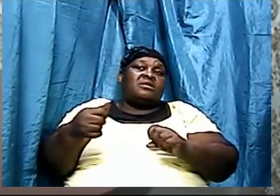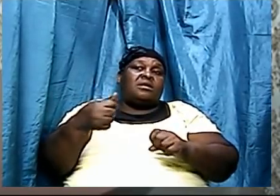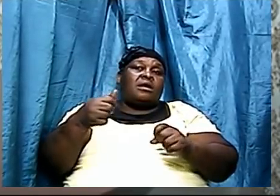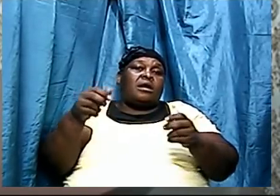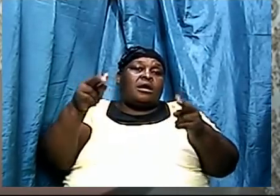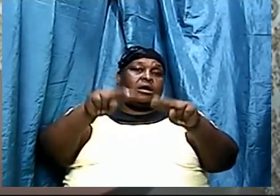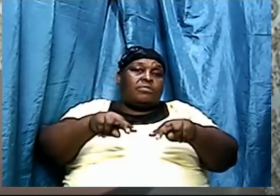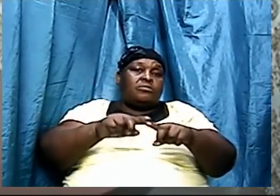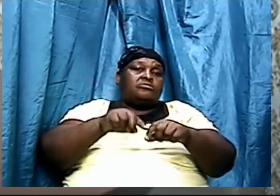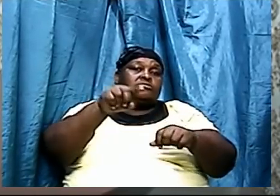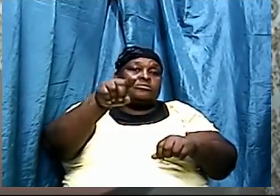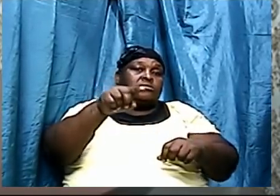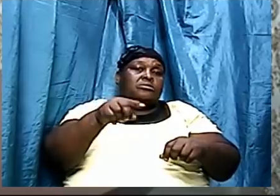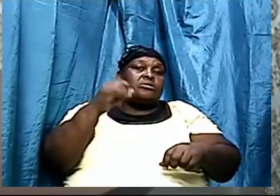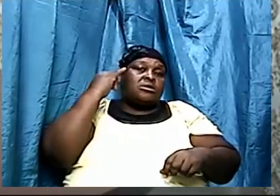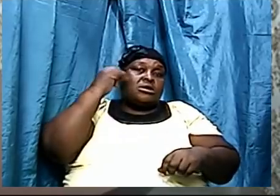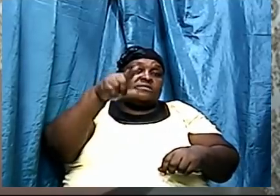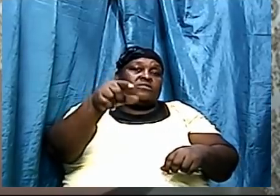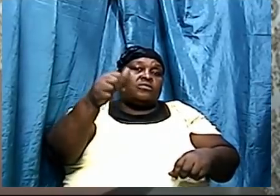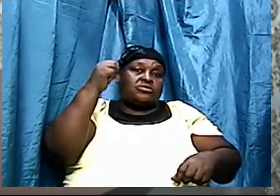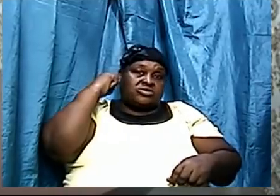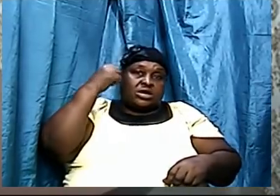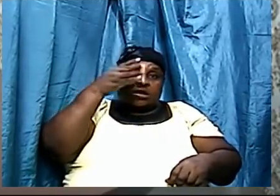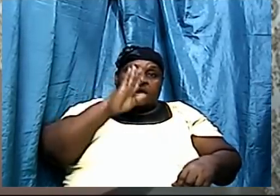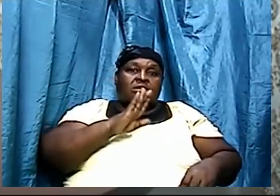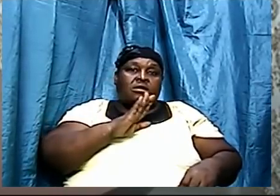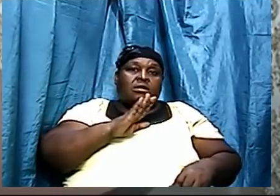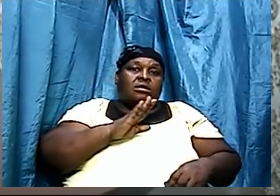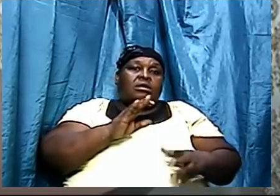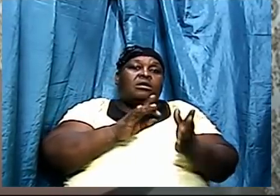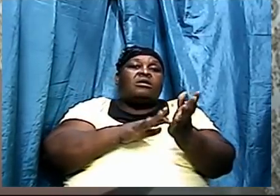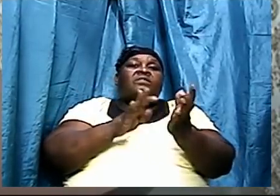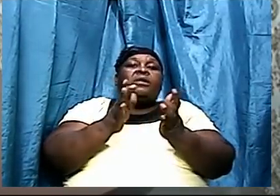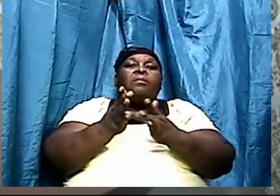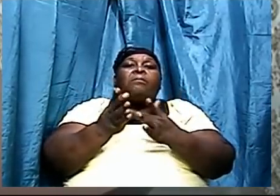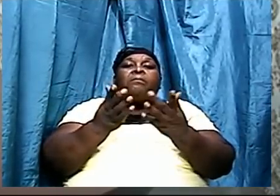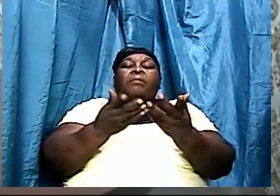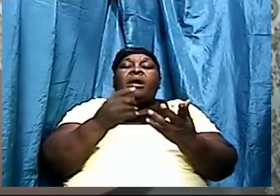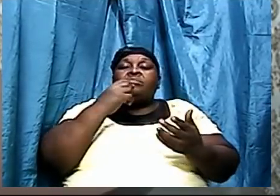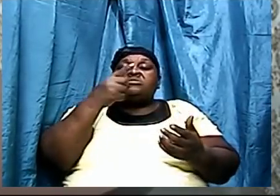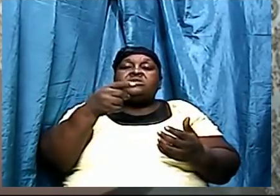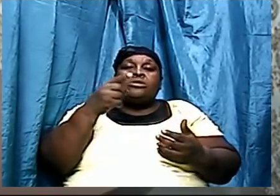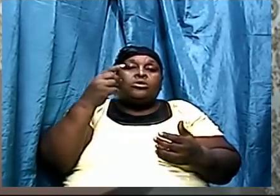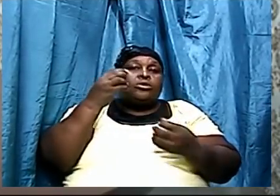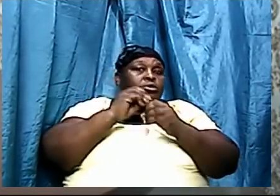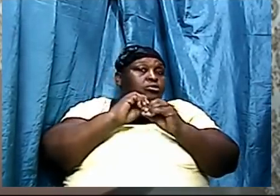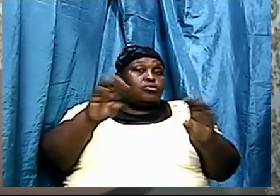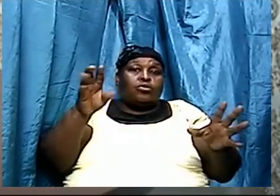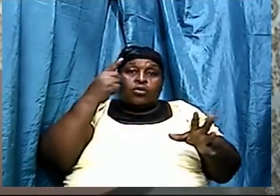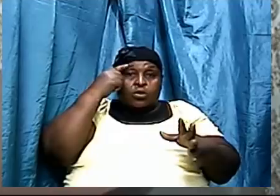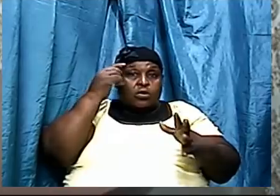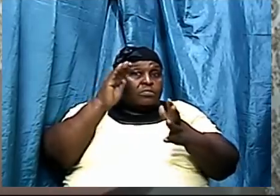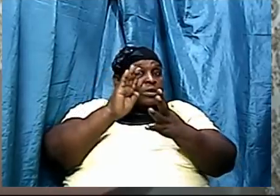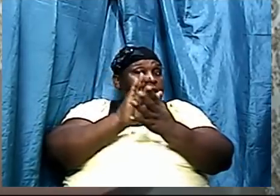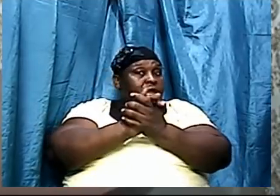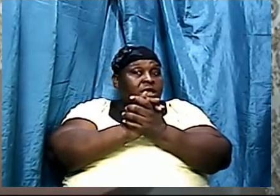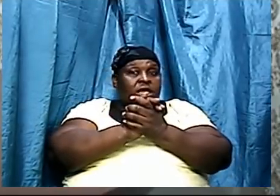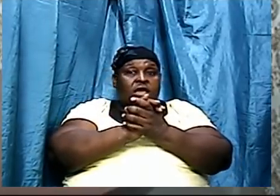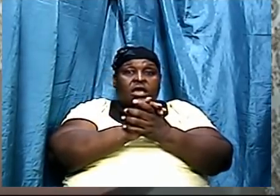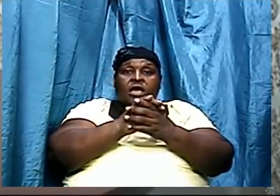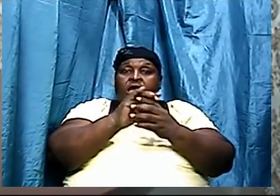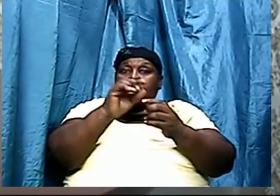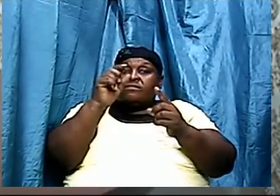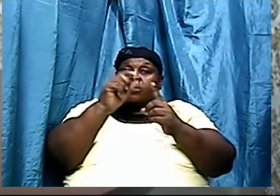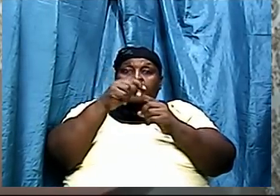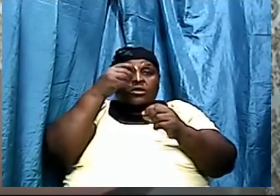Holy Ghost the Bible says if you don't believe the word of God you are condemned already because you do not believe in the name of the